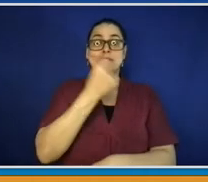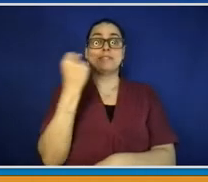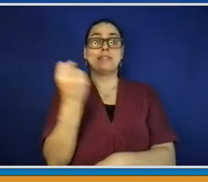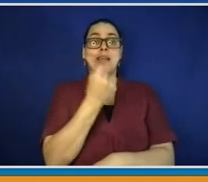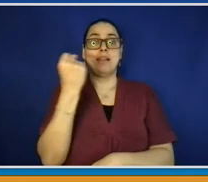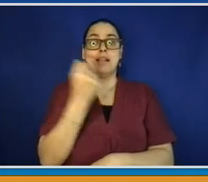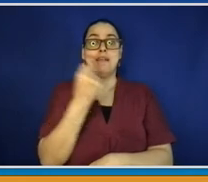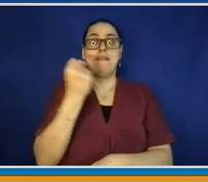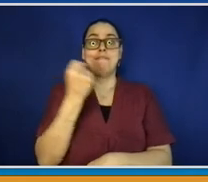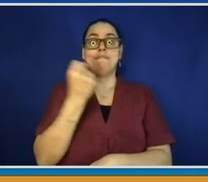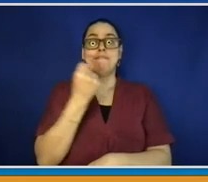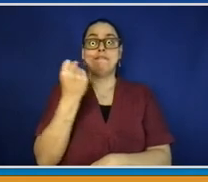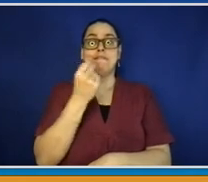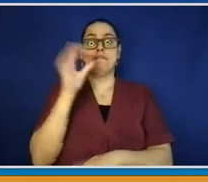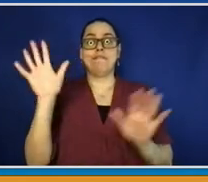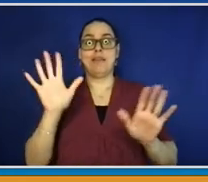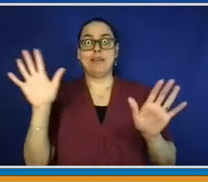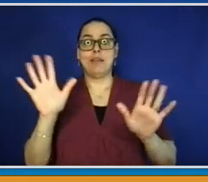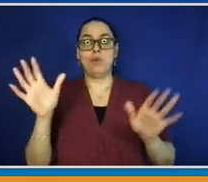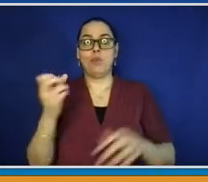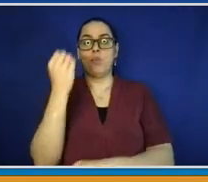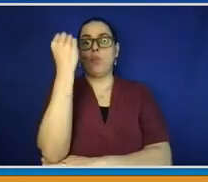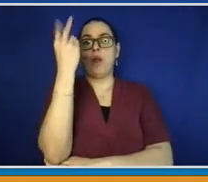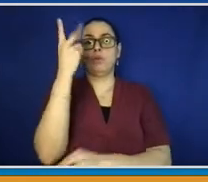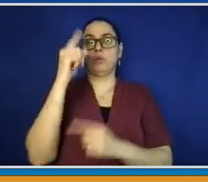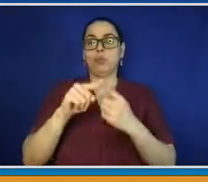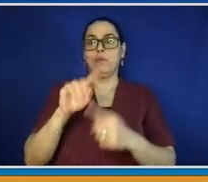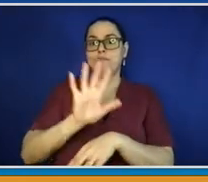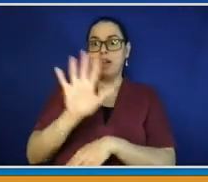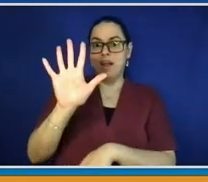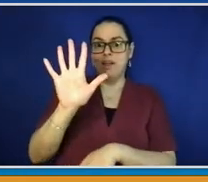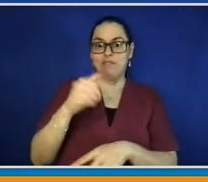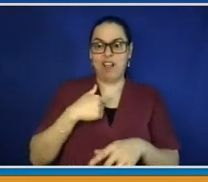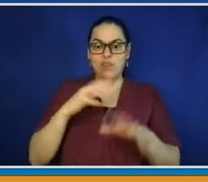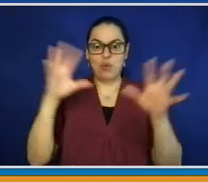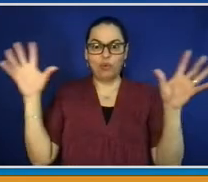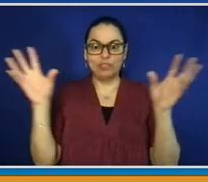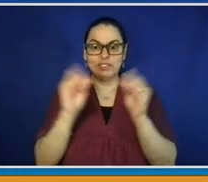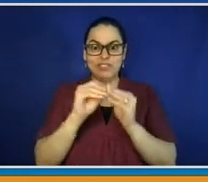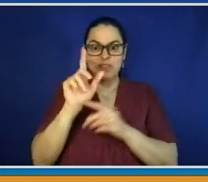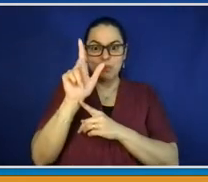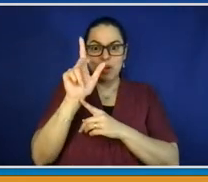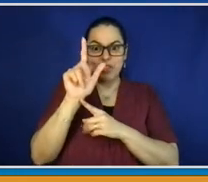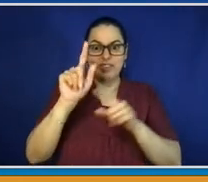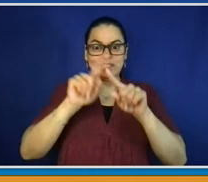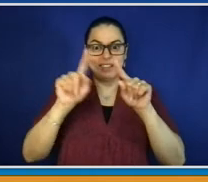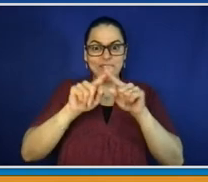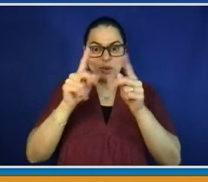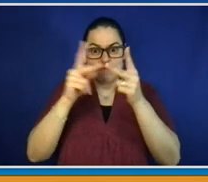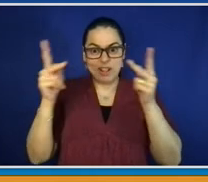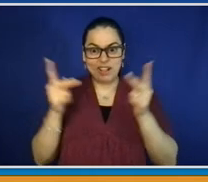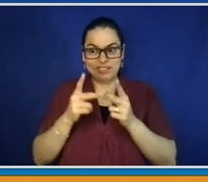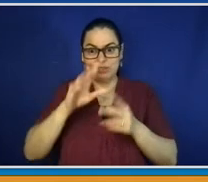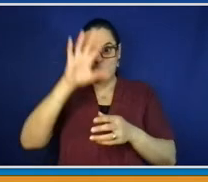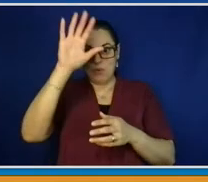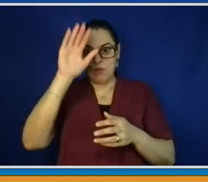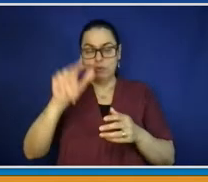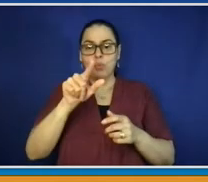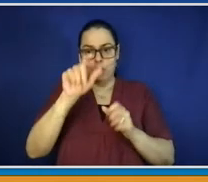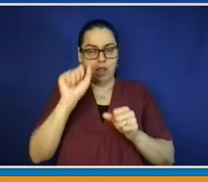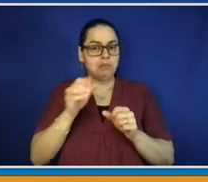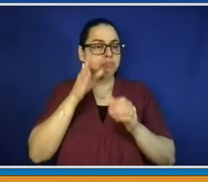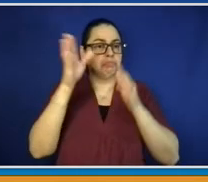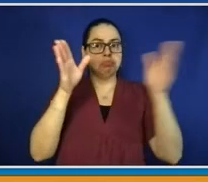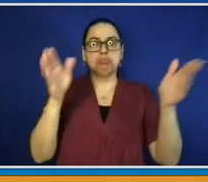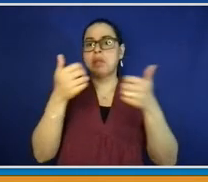vote at any one of them. And, you know, if you're working during the day and you don't get off work until 5, what Ken's just highlighted is there